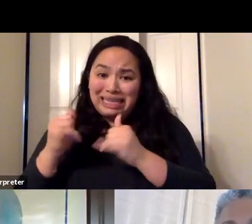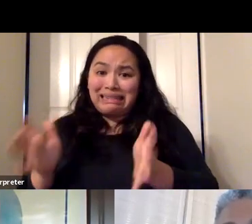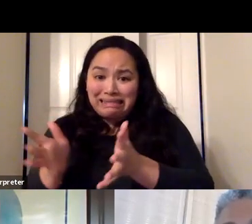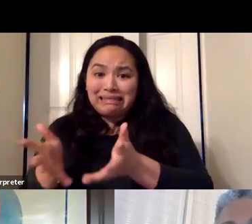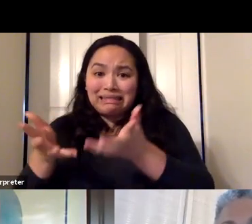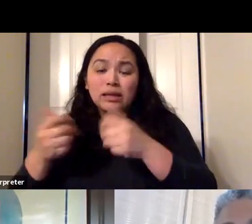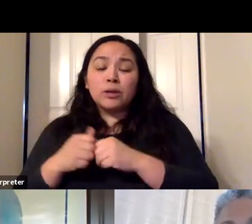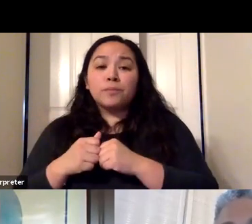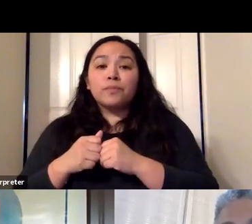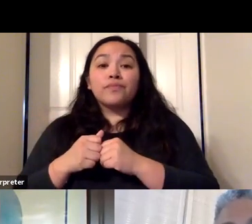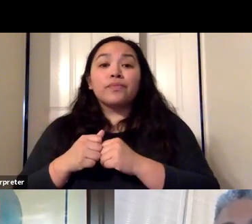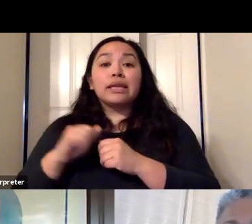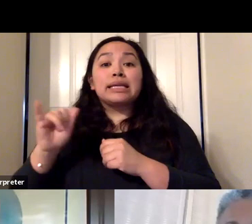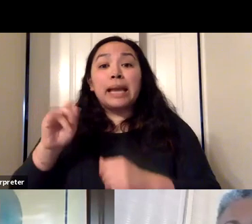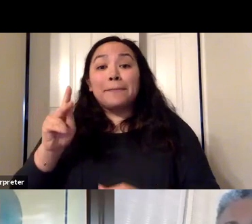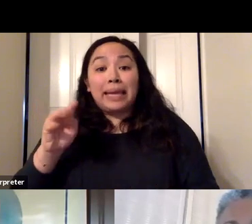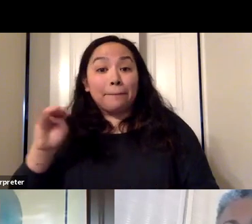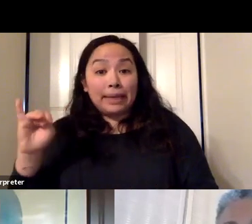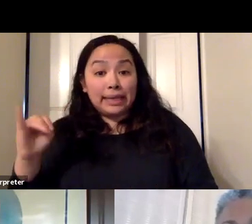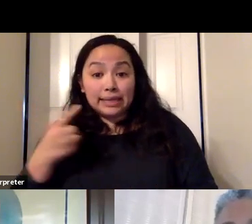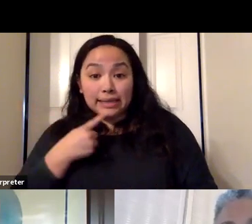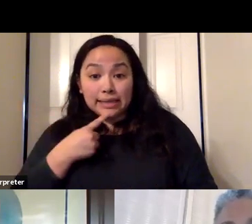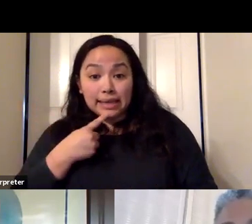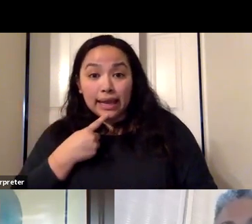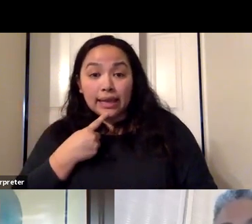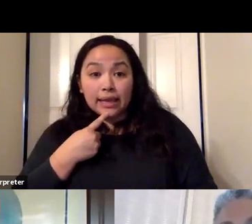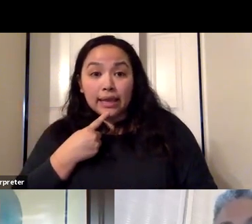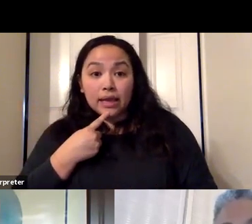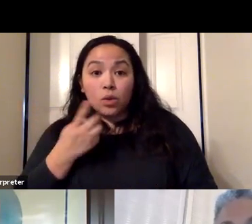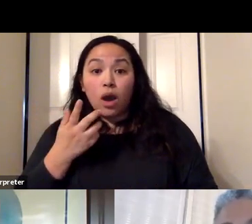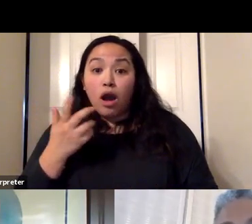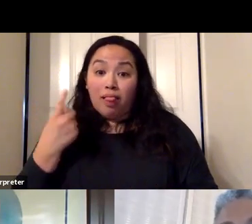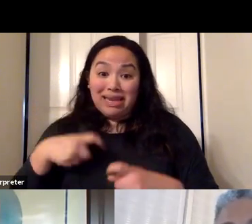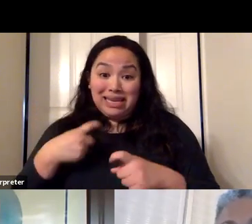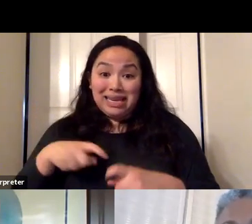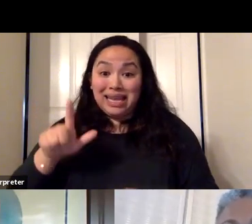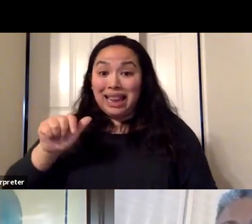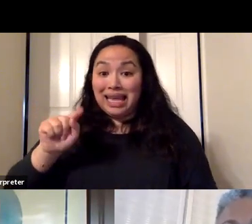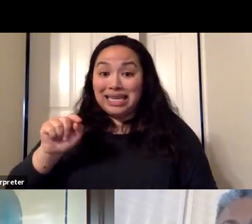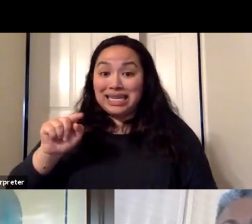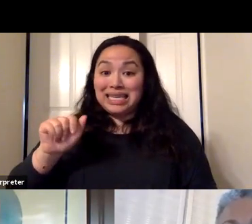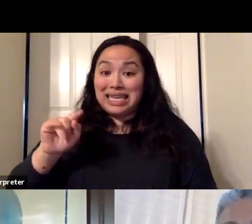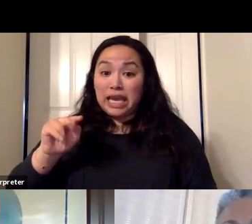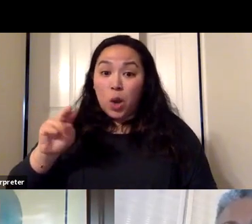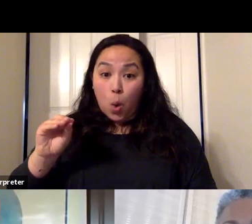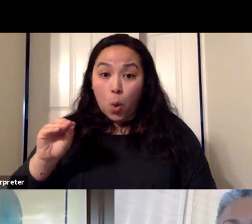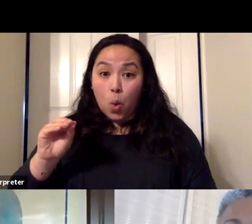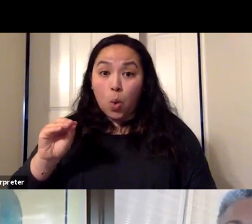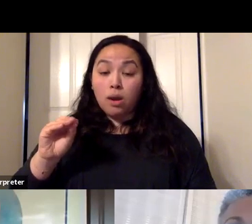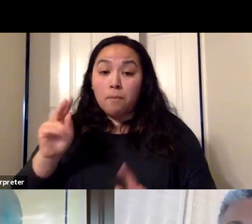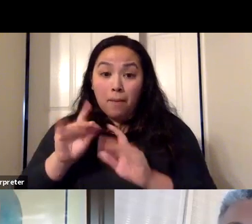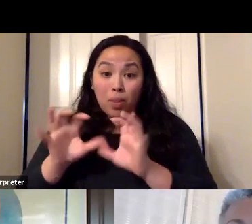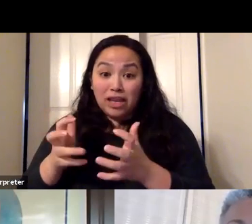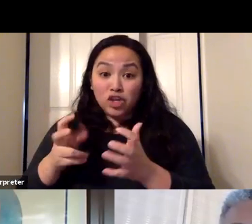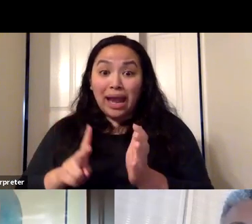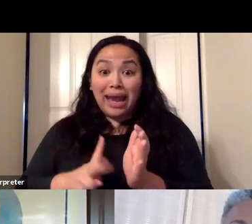unchanged, like Kimmy said, almost since the beginning, are that our Latino population is getting COVID at about double the rate